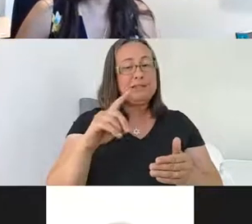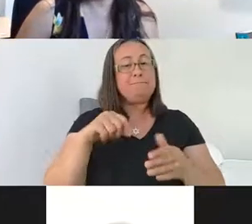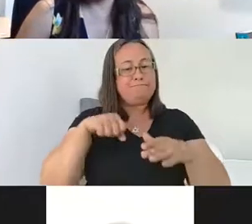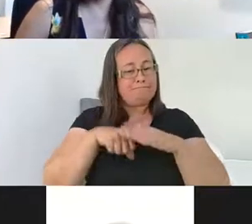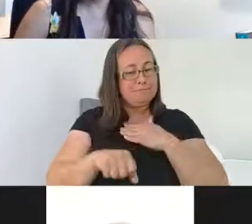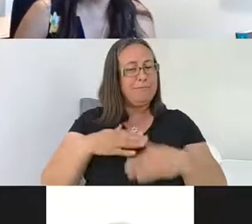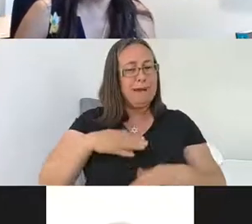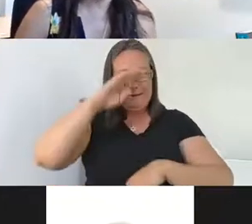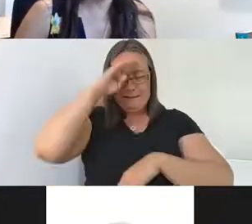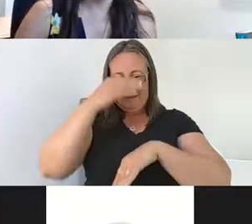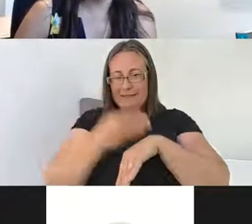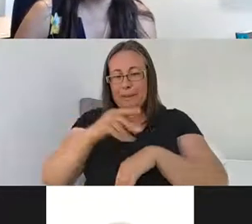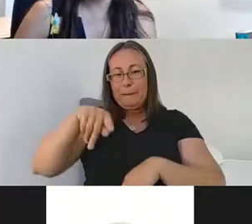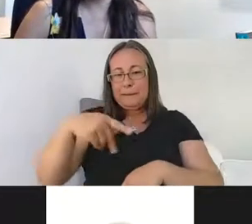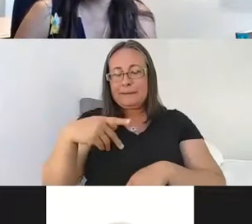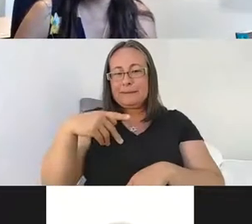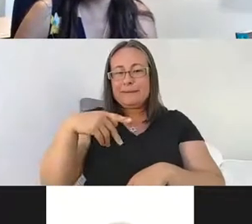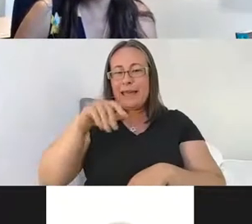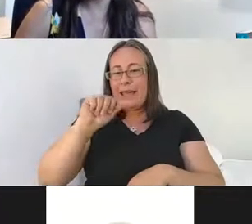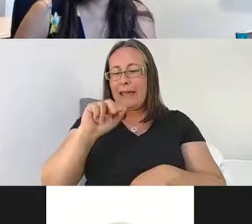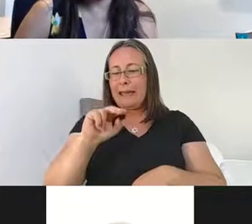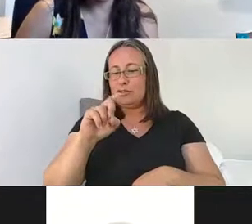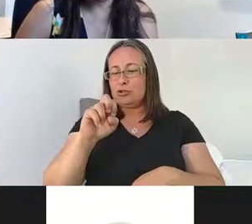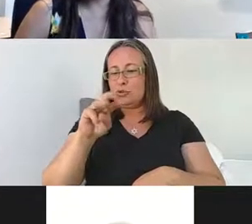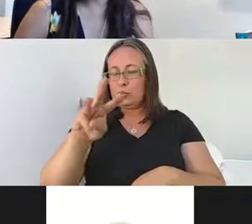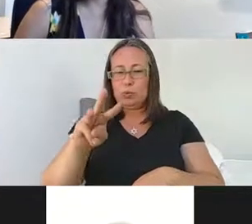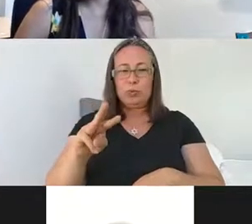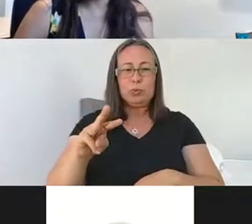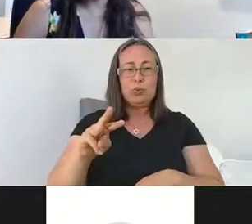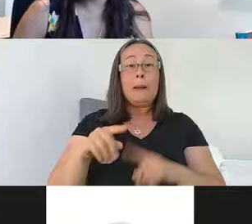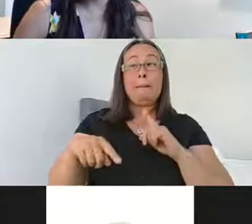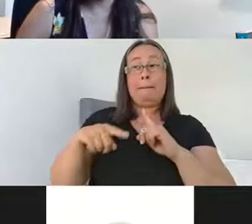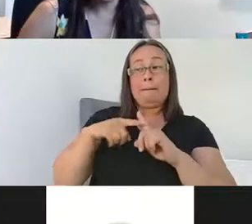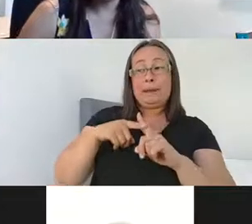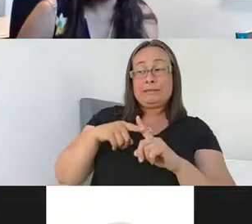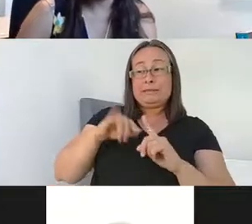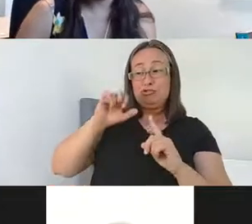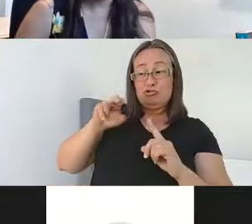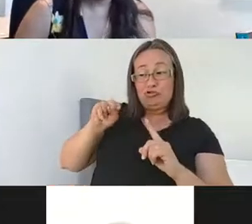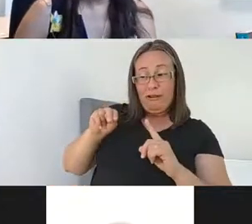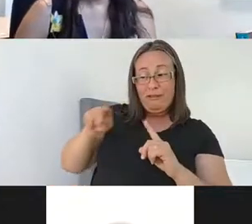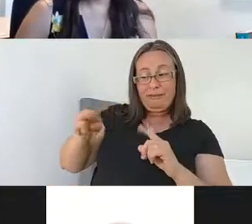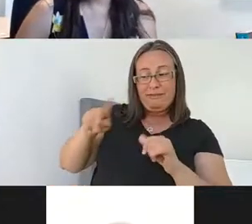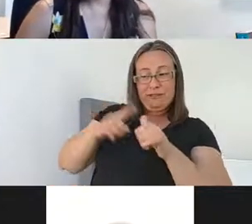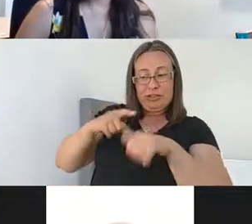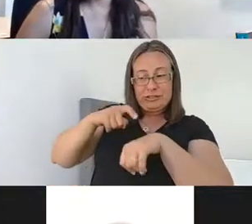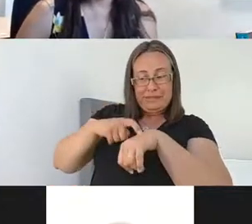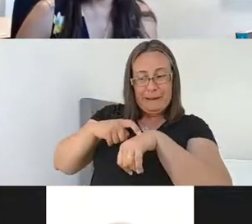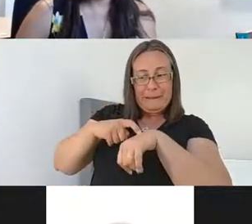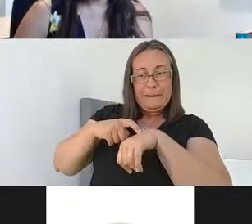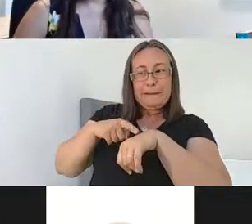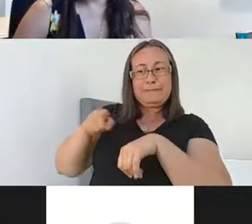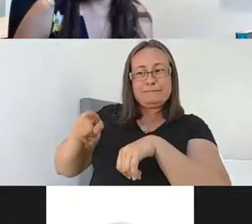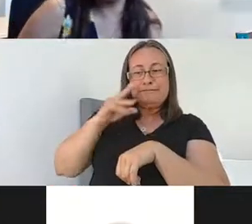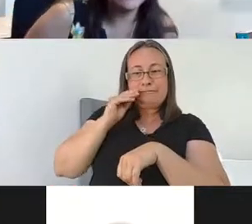have to say was quite a challenge as a grad student. And it was John's first time ever having a woman in the lab that had had a kid. So there were